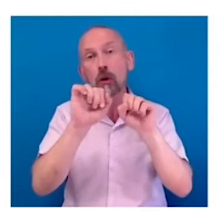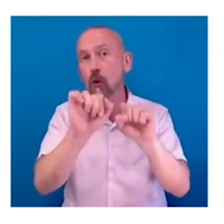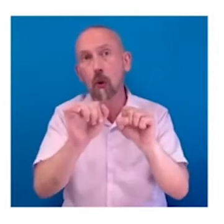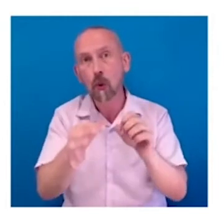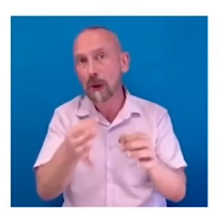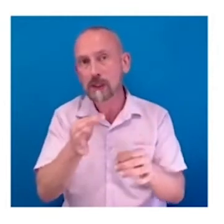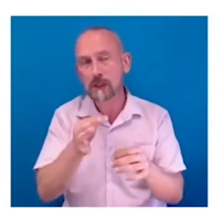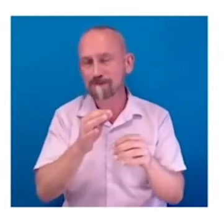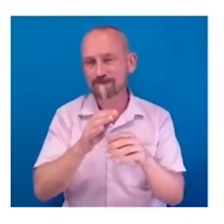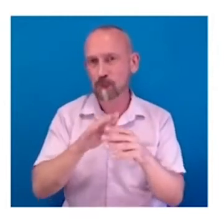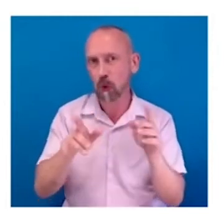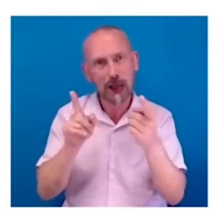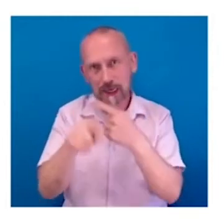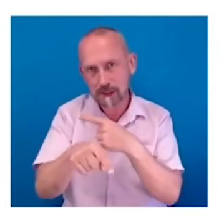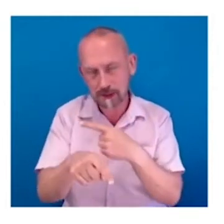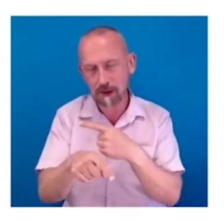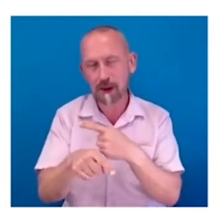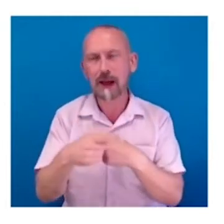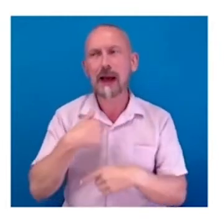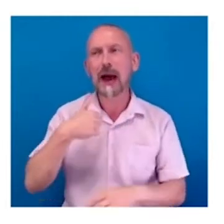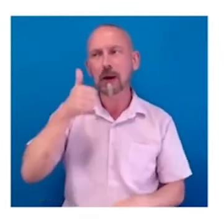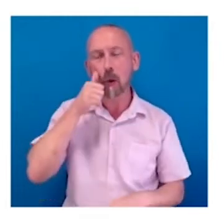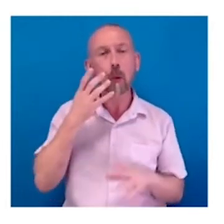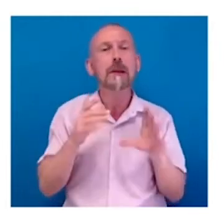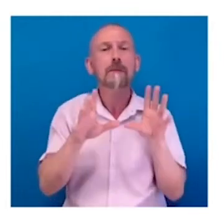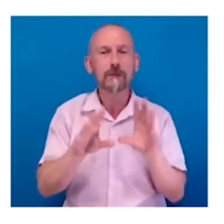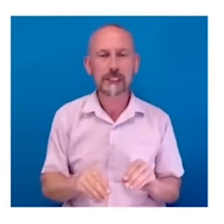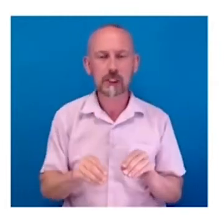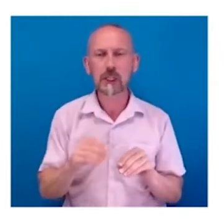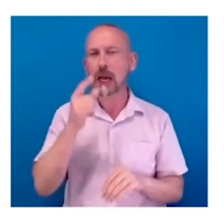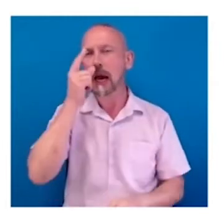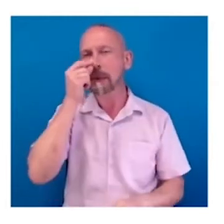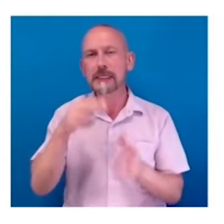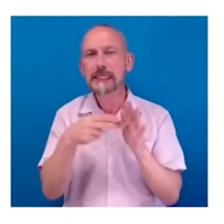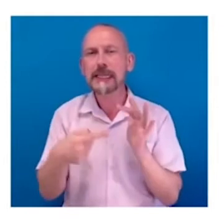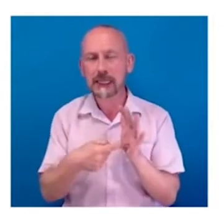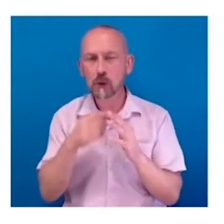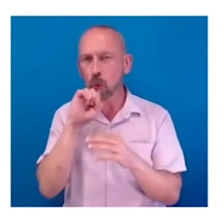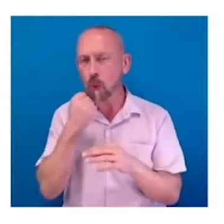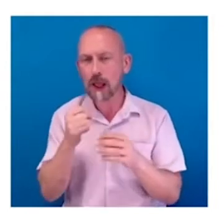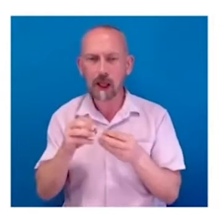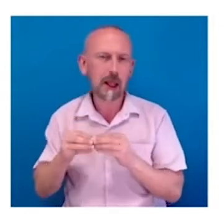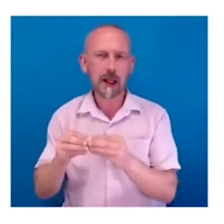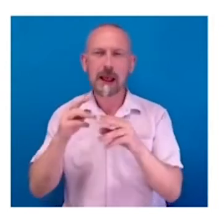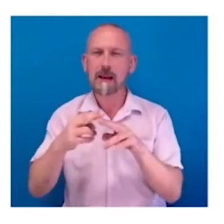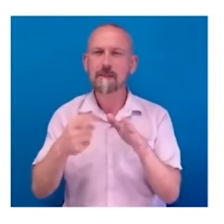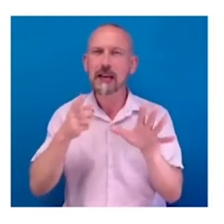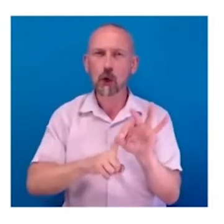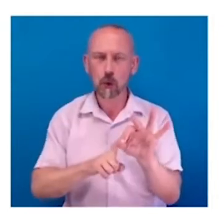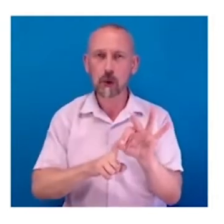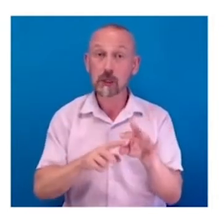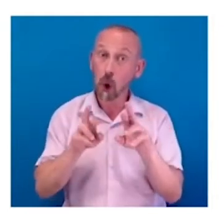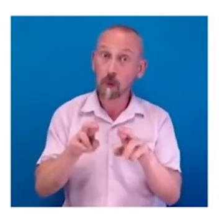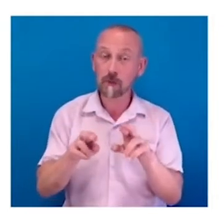after the event, I know that AbilityNet are going to be pulling together some FAQs. So, hopefully, you'd then get your question answered there,